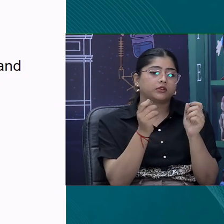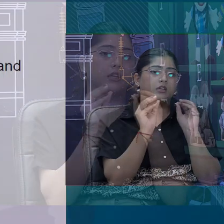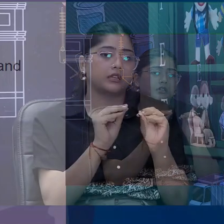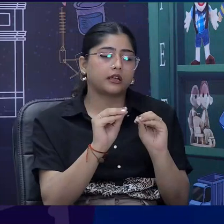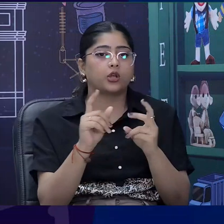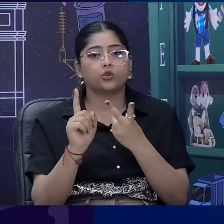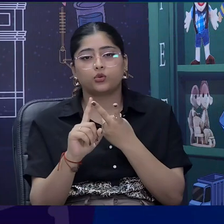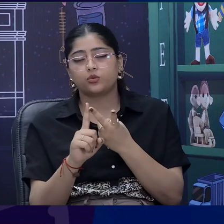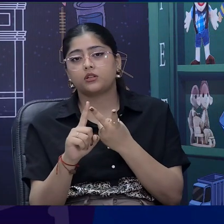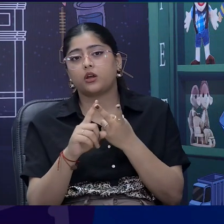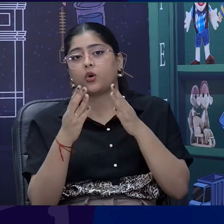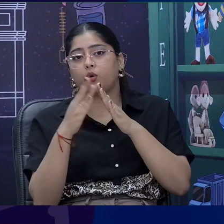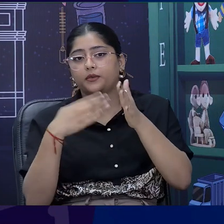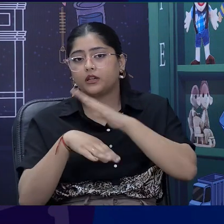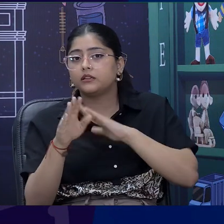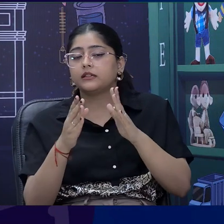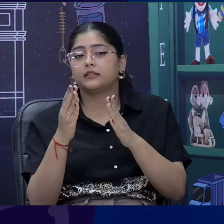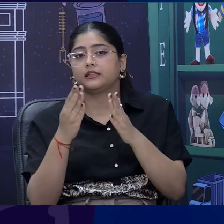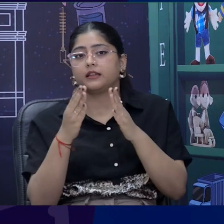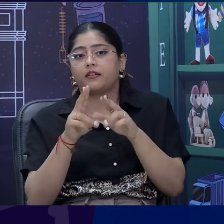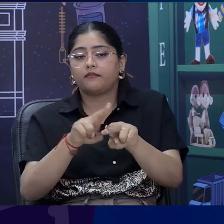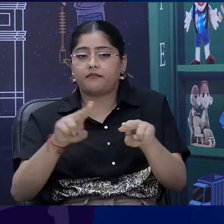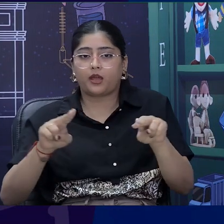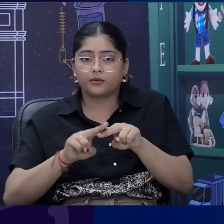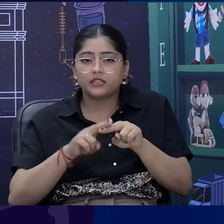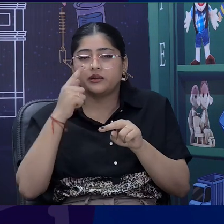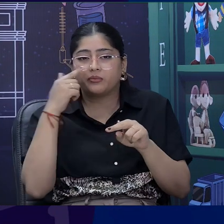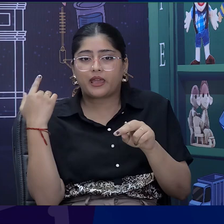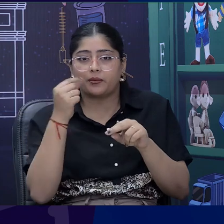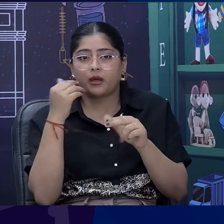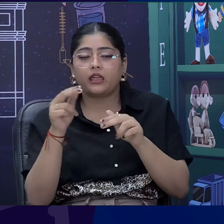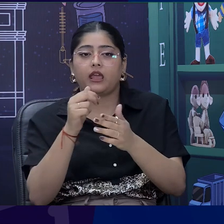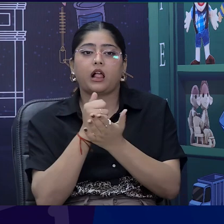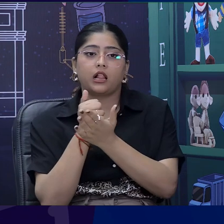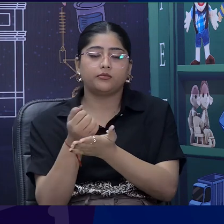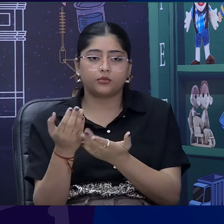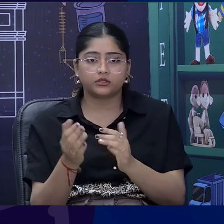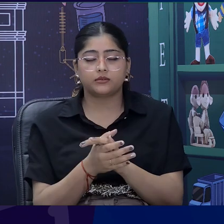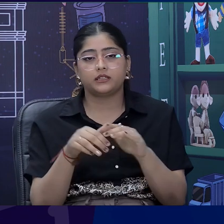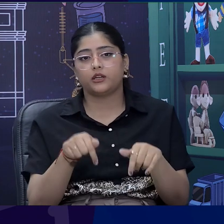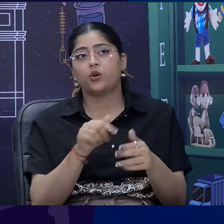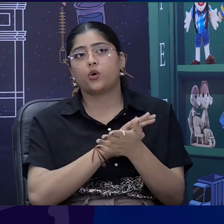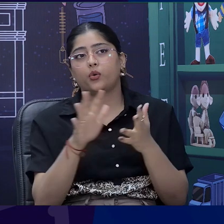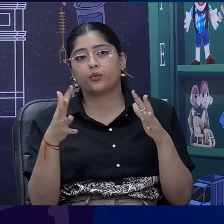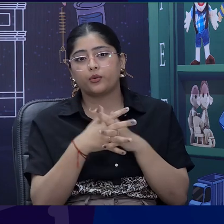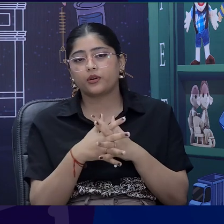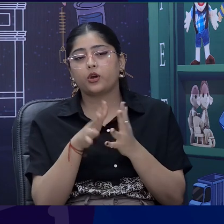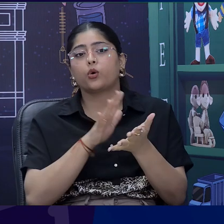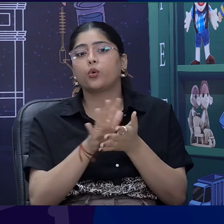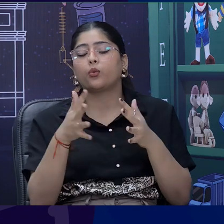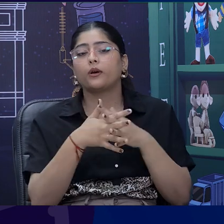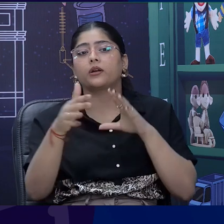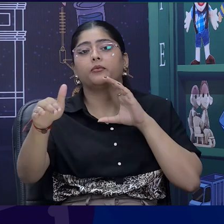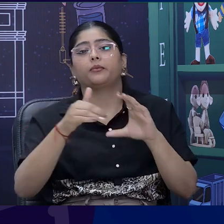help them in performing their task. So, this is our homework. Now, we to our homework submission